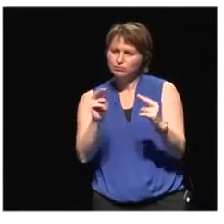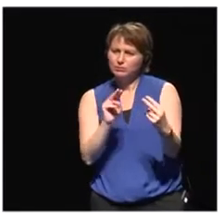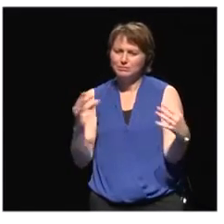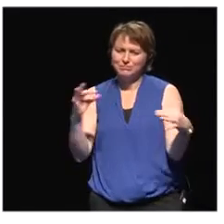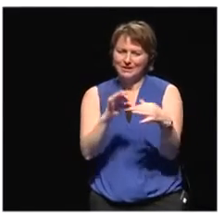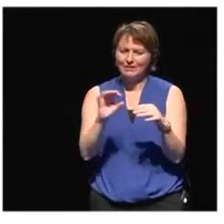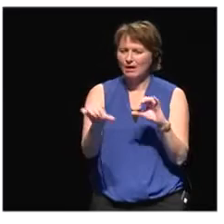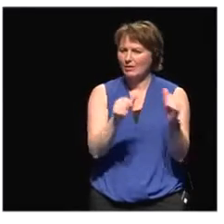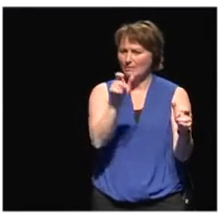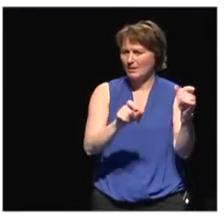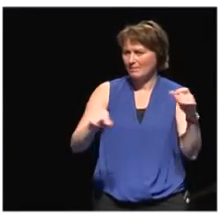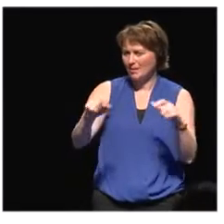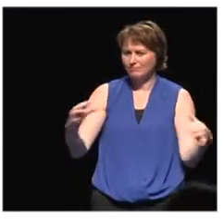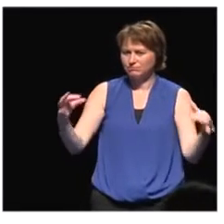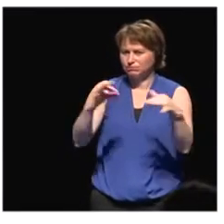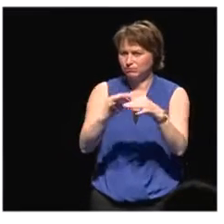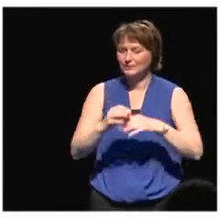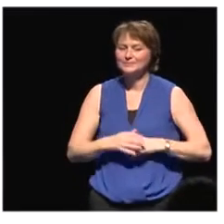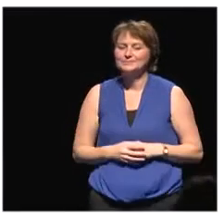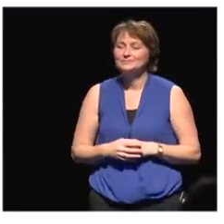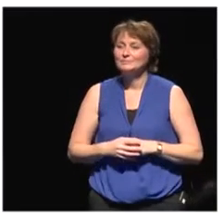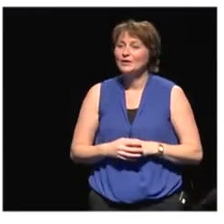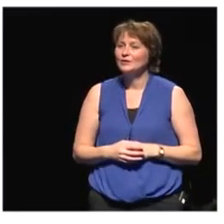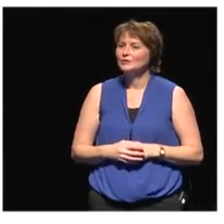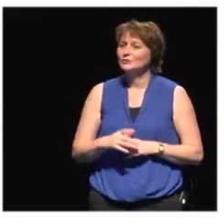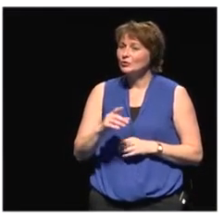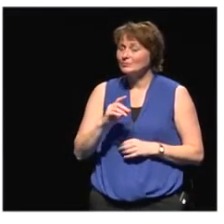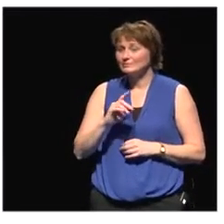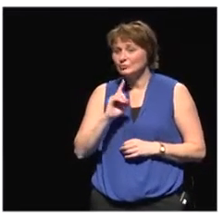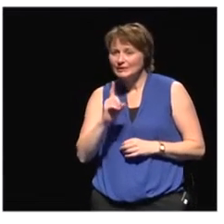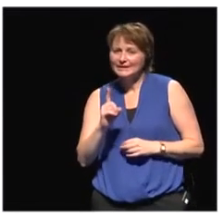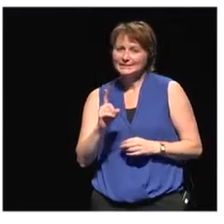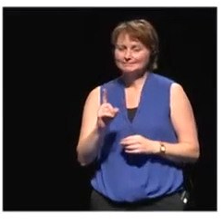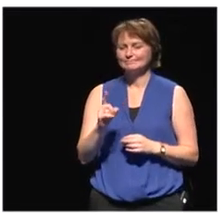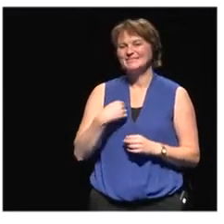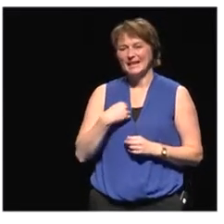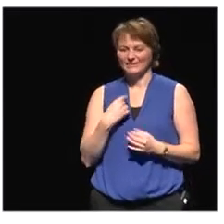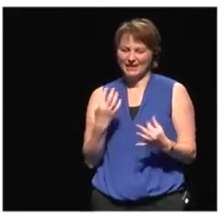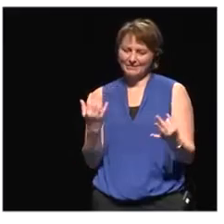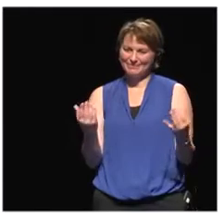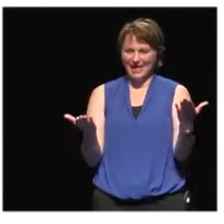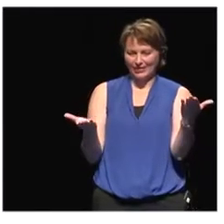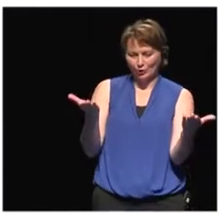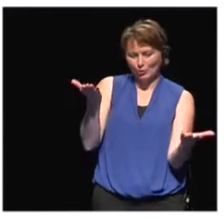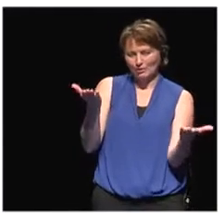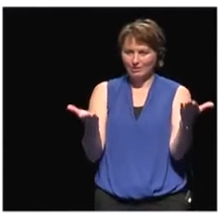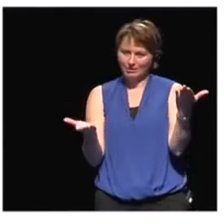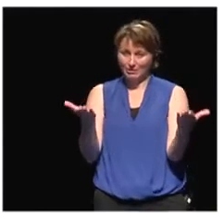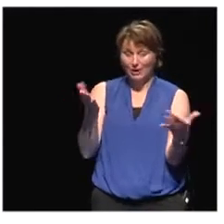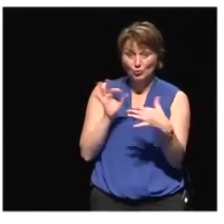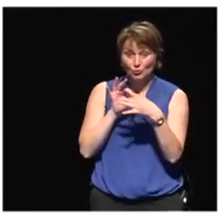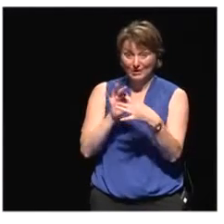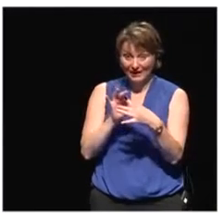ethical actions do not always stem from ethical